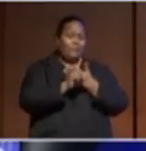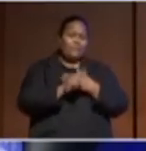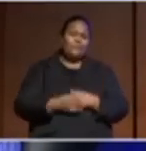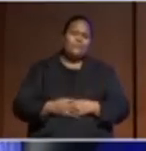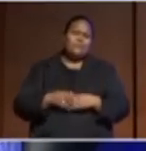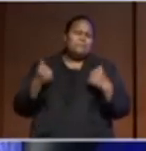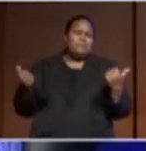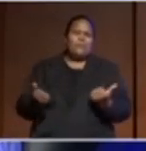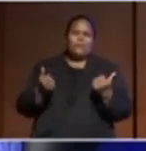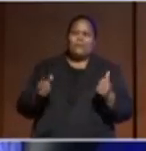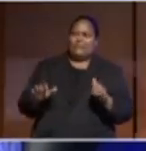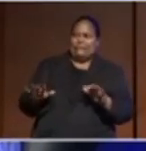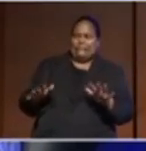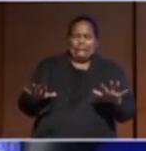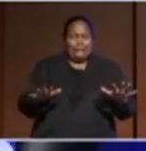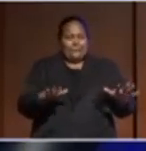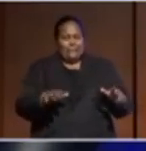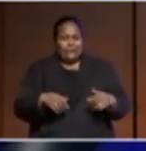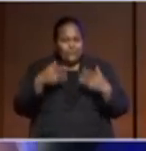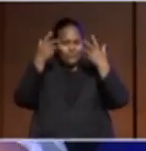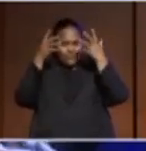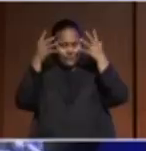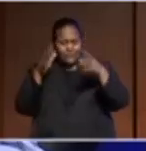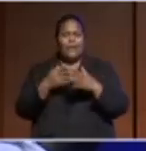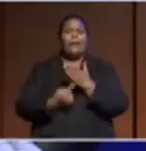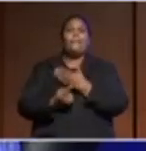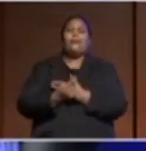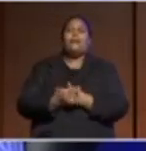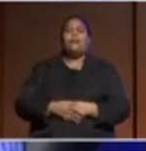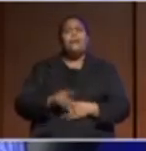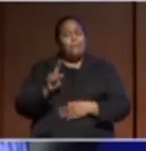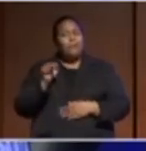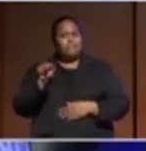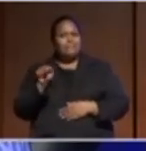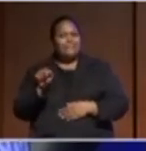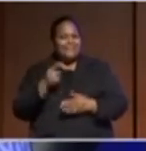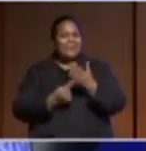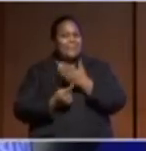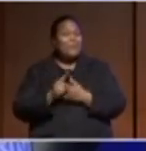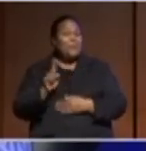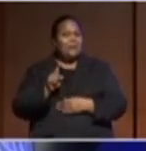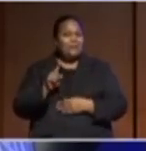uncertainties. But that's where imagination comes in.